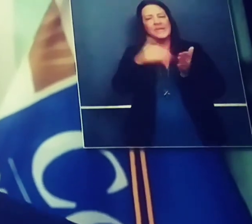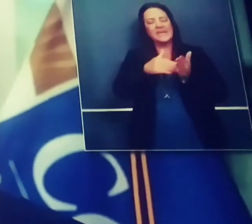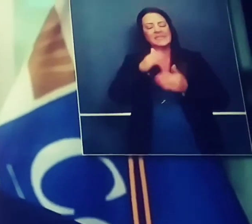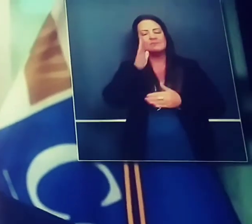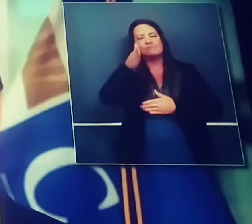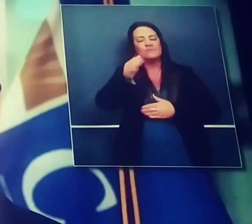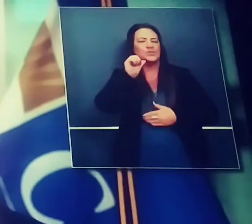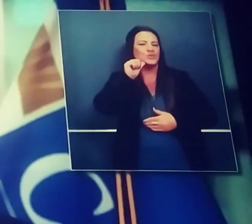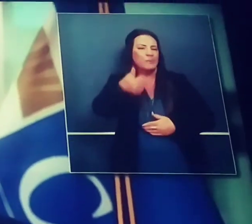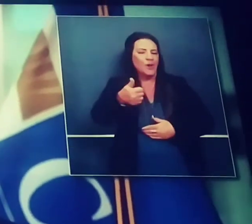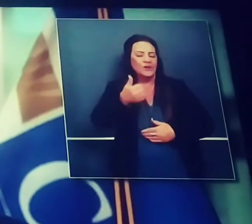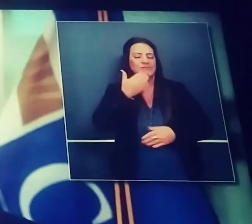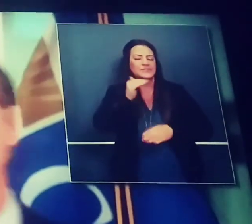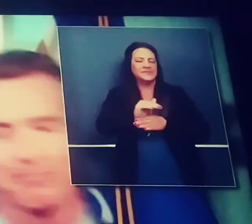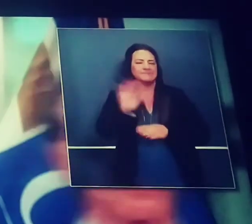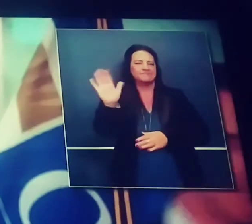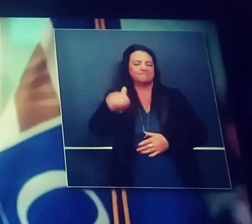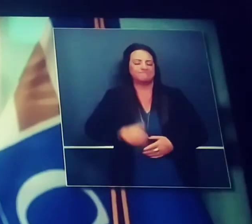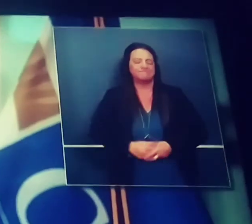tomorrow. Thank you, everybody.